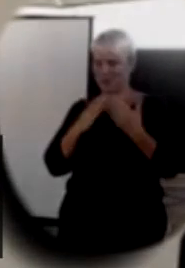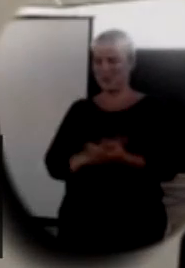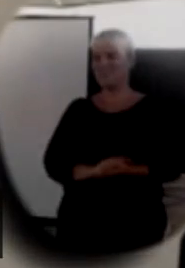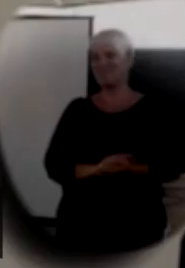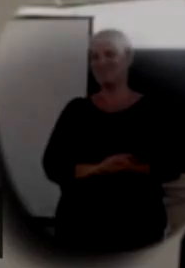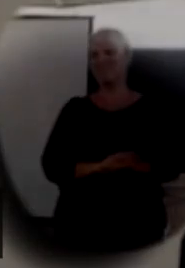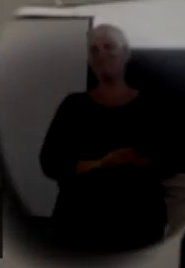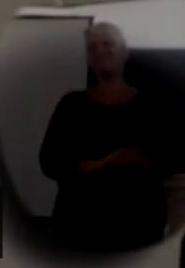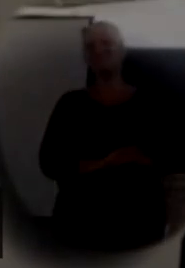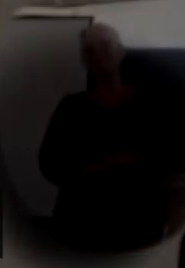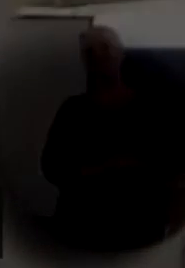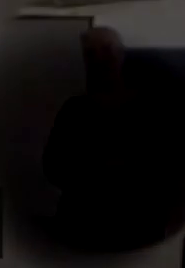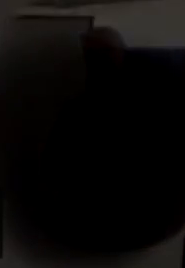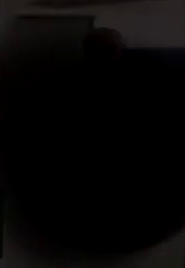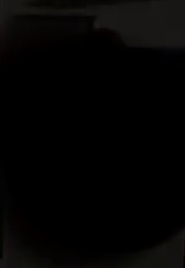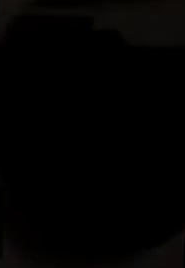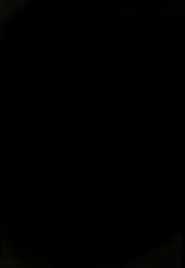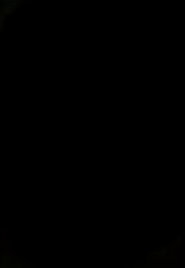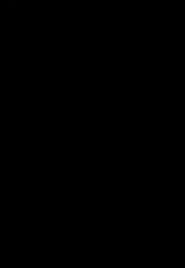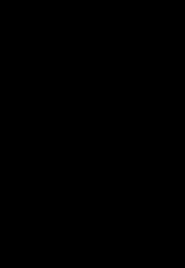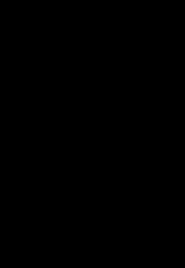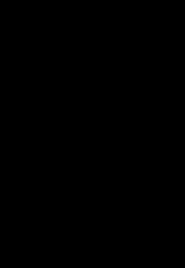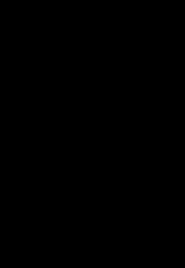much. Thank you very much.